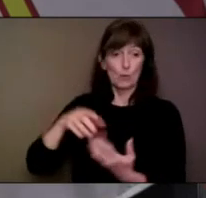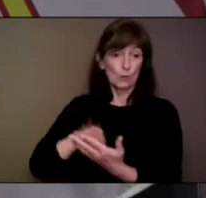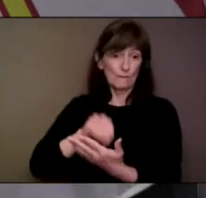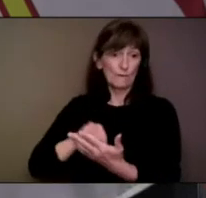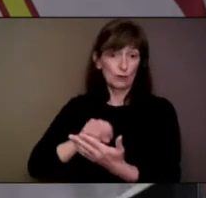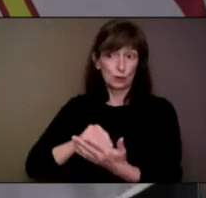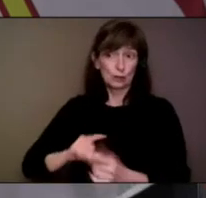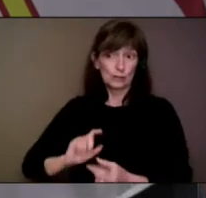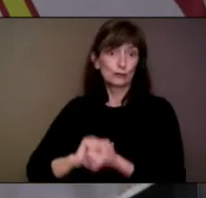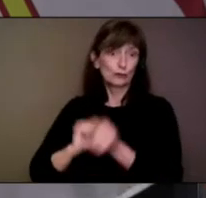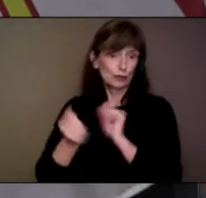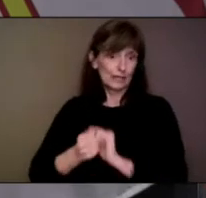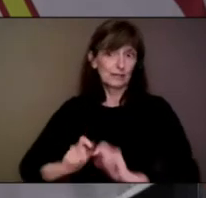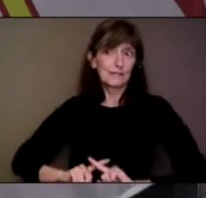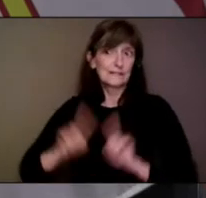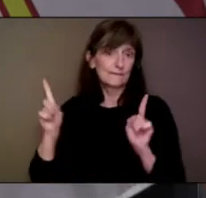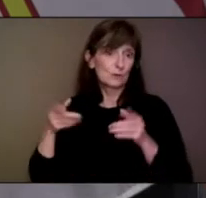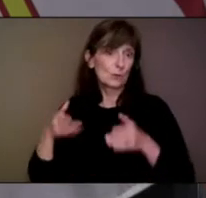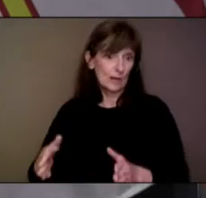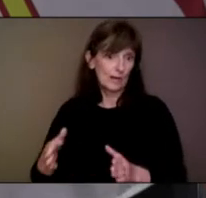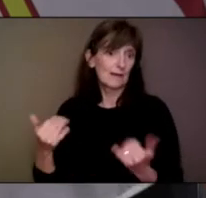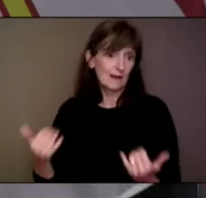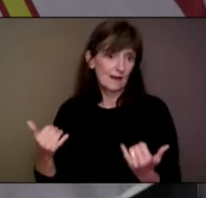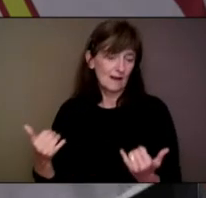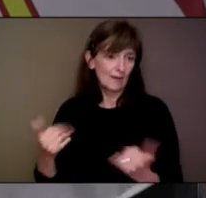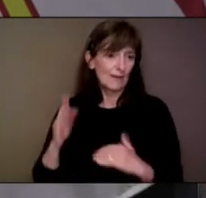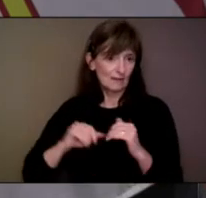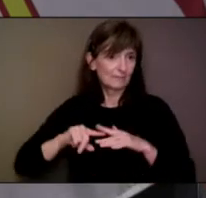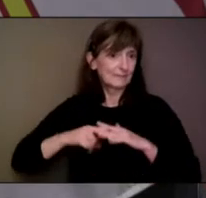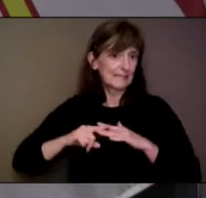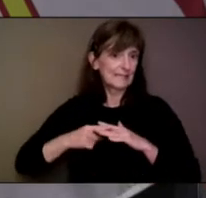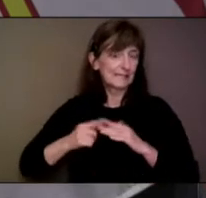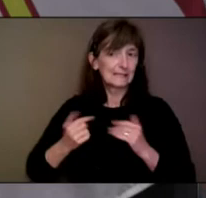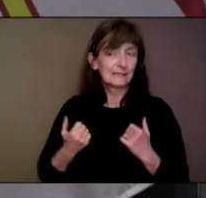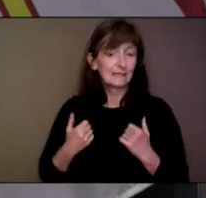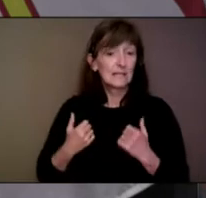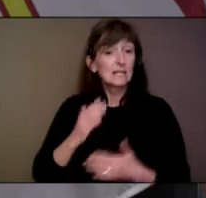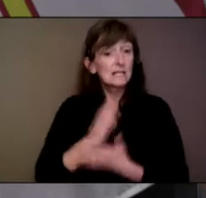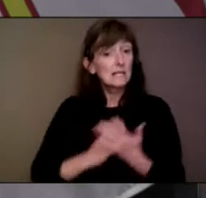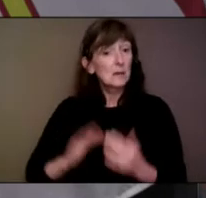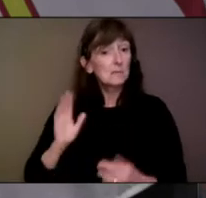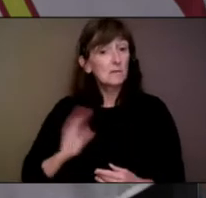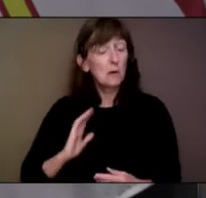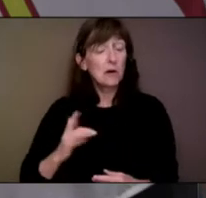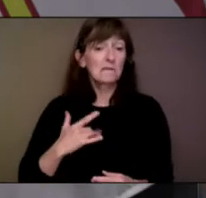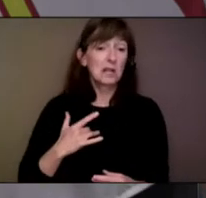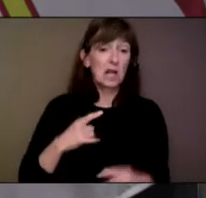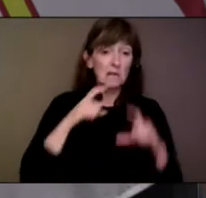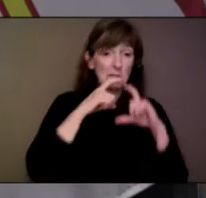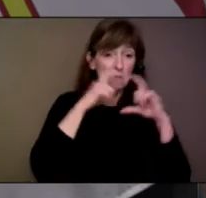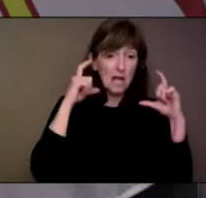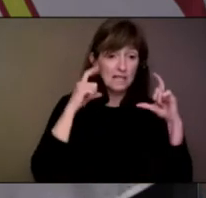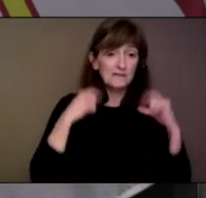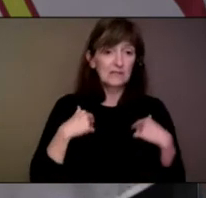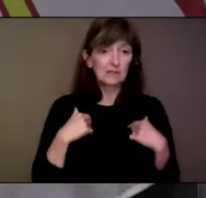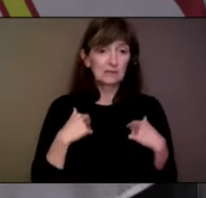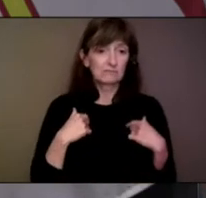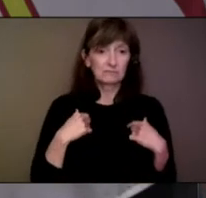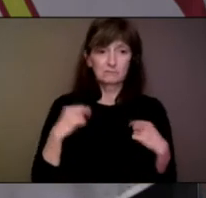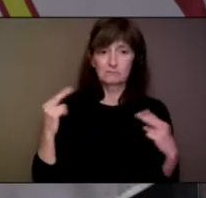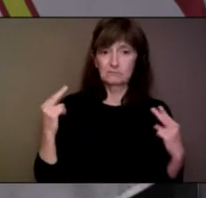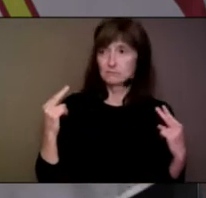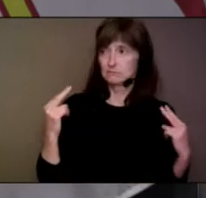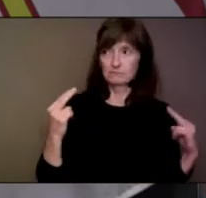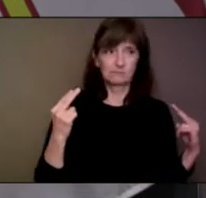on the whole, and I think people who may have felt a bit self-conscious in the beginning are now feeling that the mask has really helped